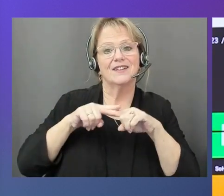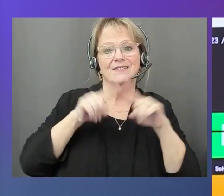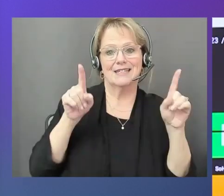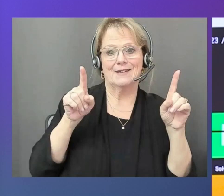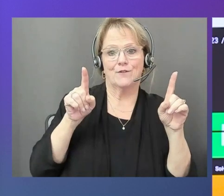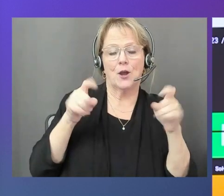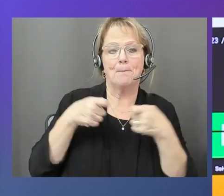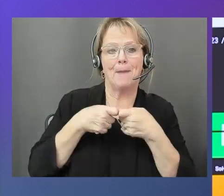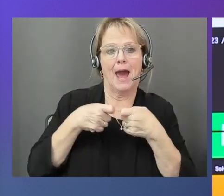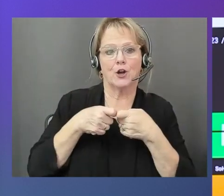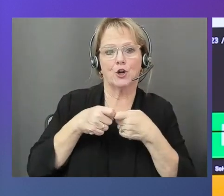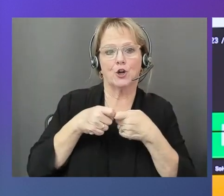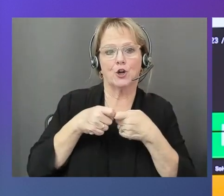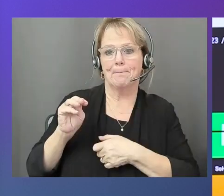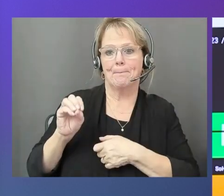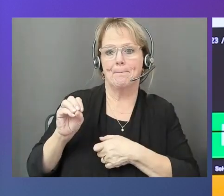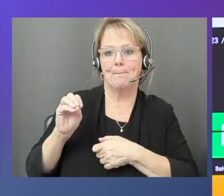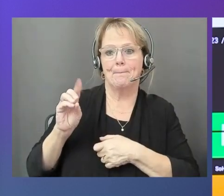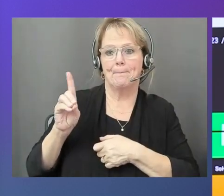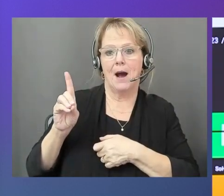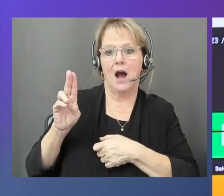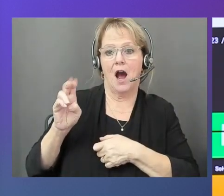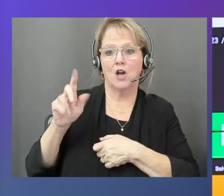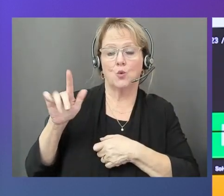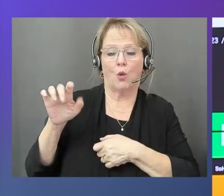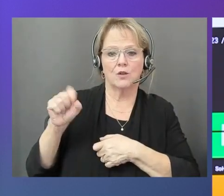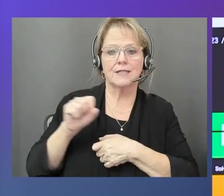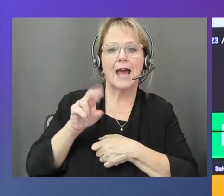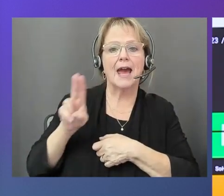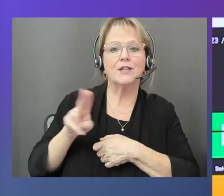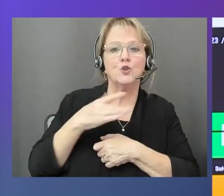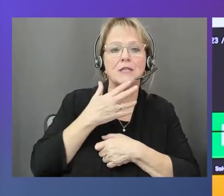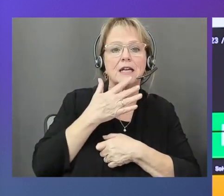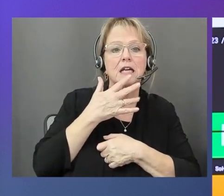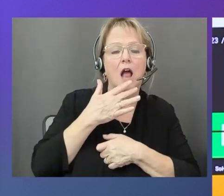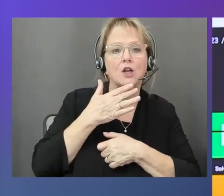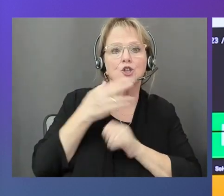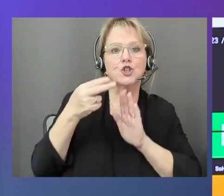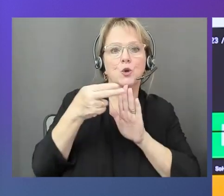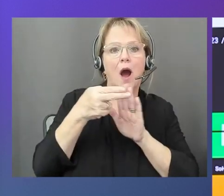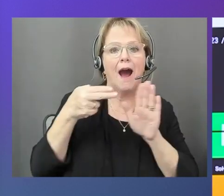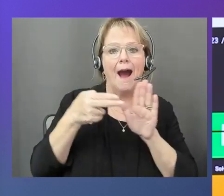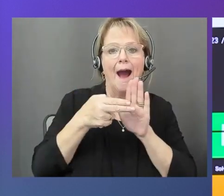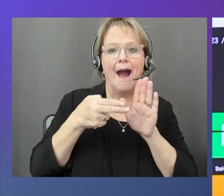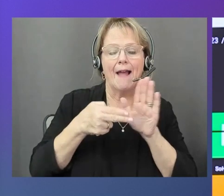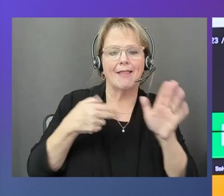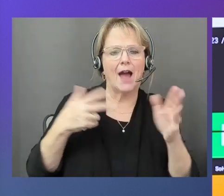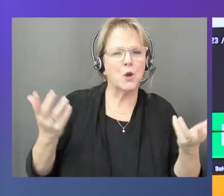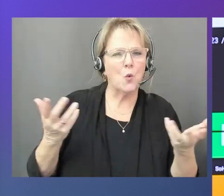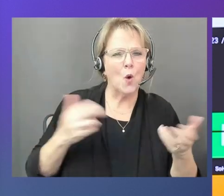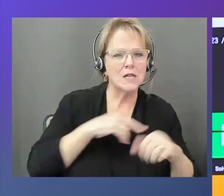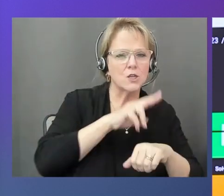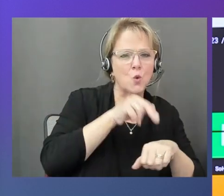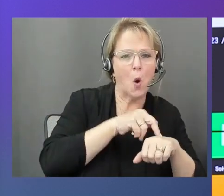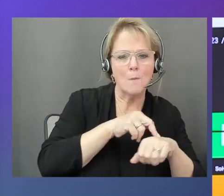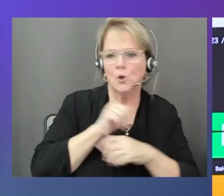And then we are actually using colors to highlight what's normal and what's not normal. So, for example,